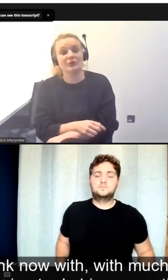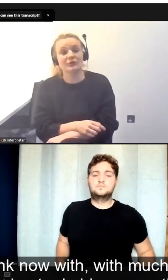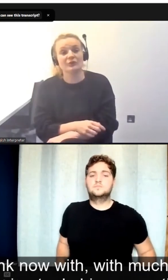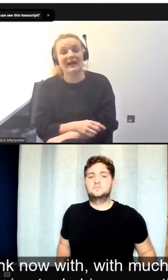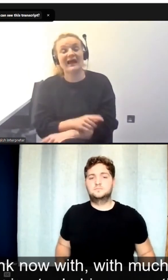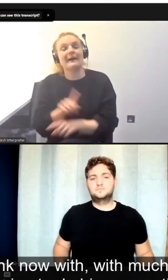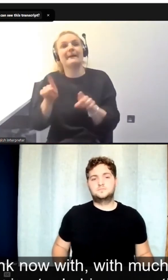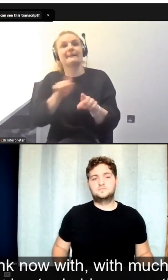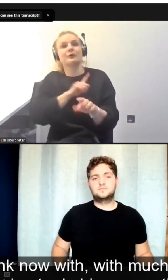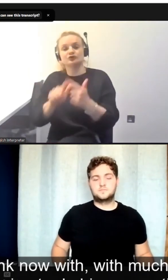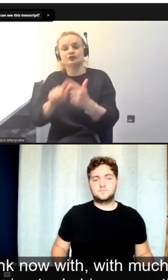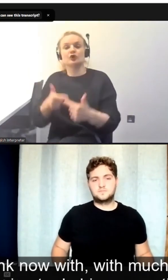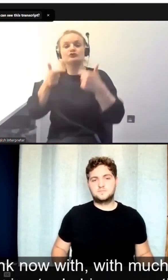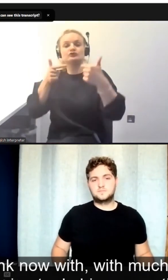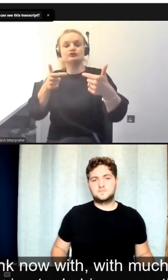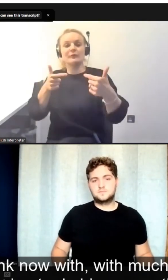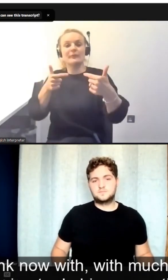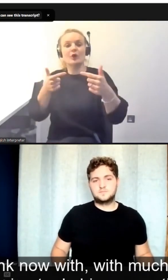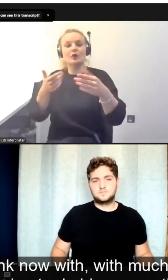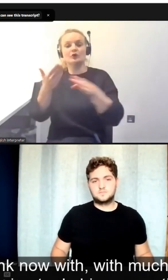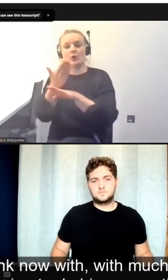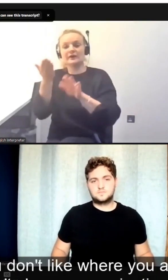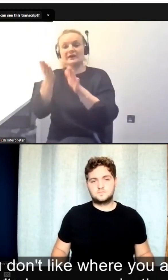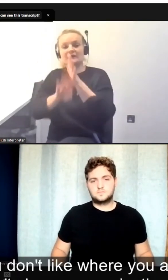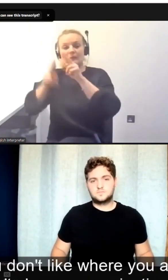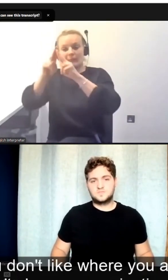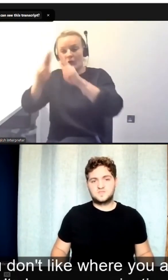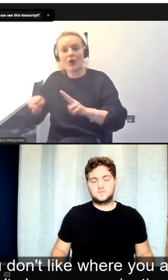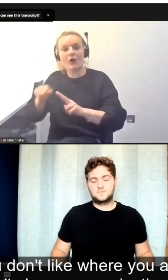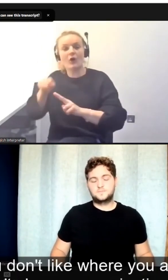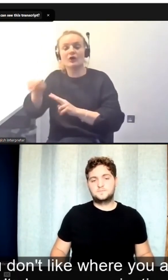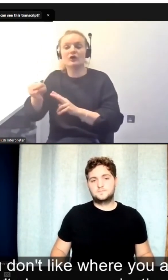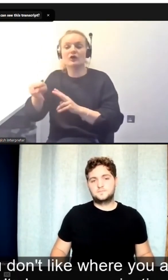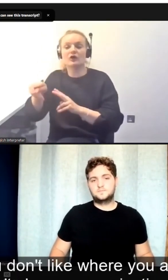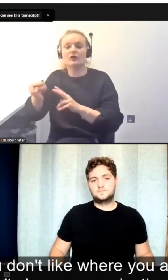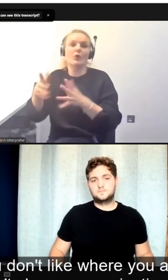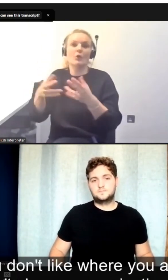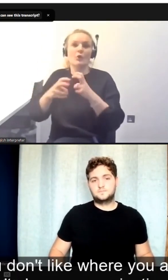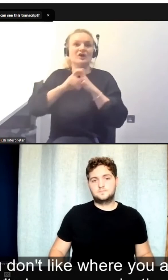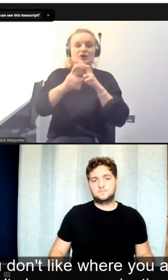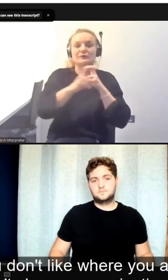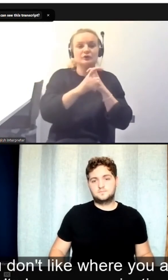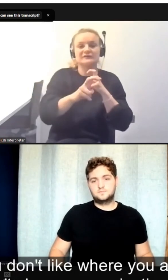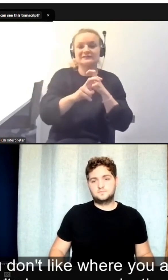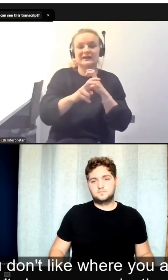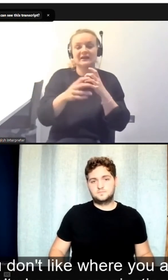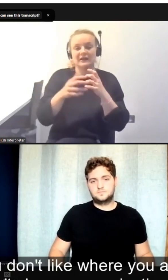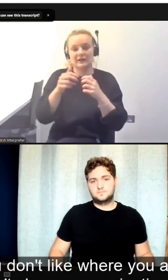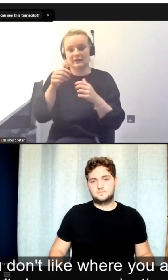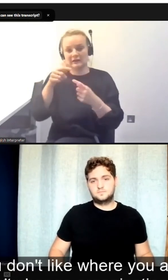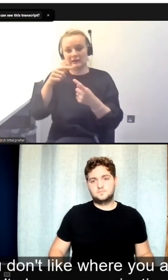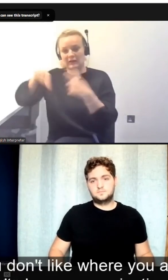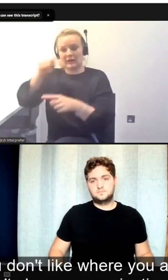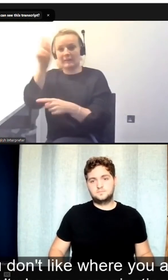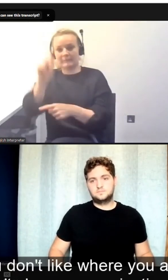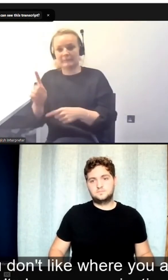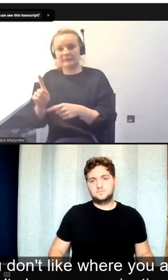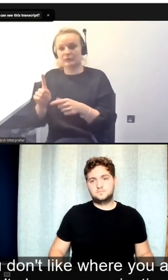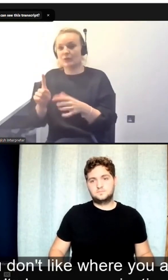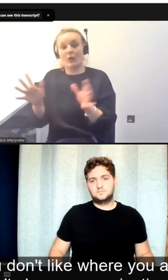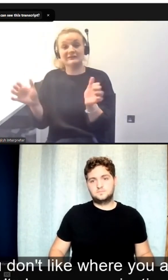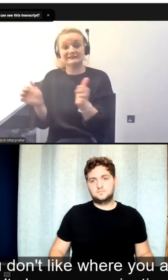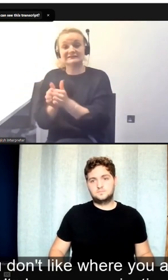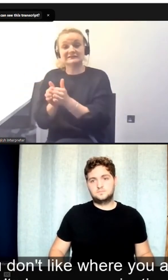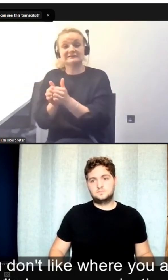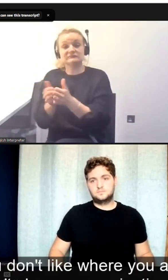remote working with people not having to do big commuting or a much acceptance of that is if you don't like where you are,